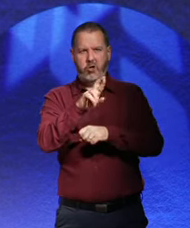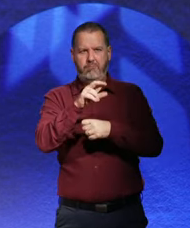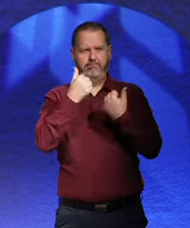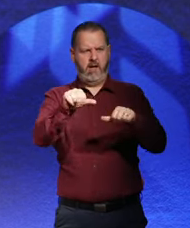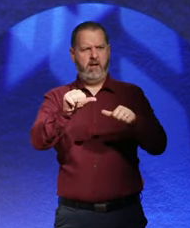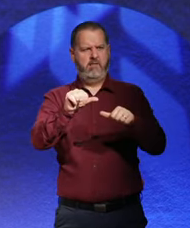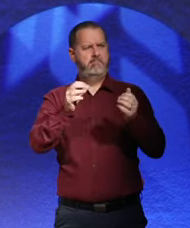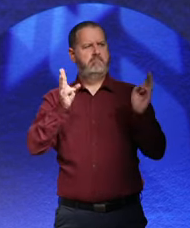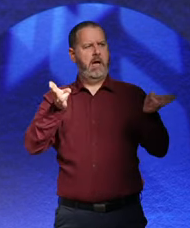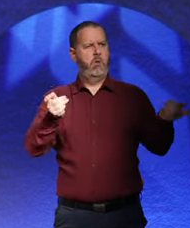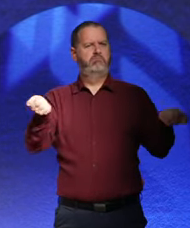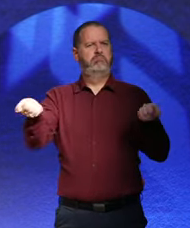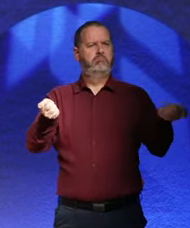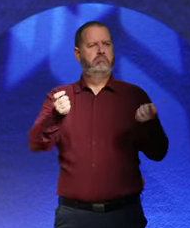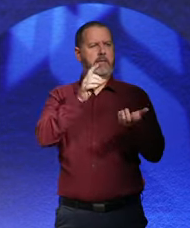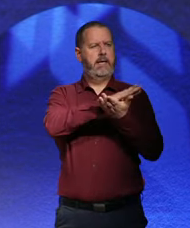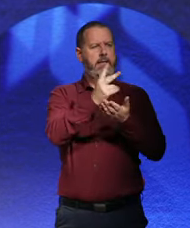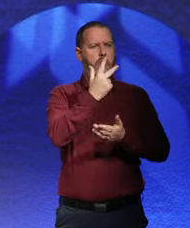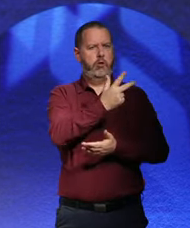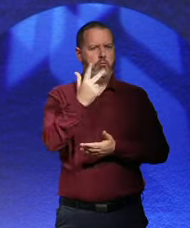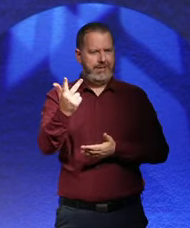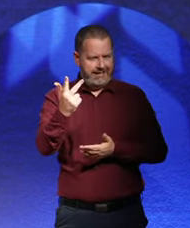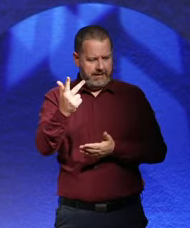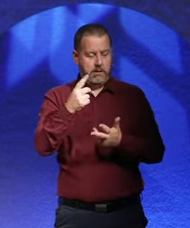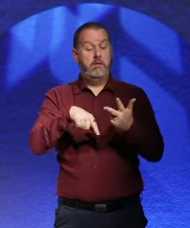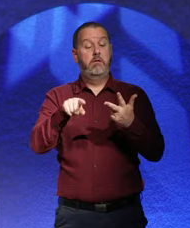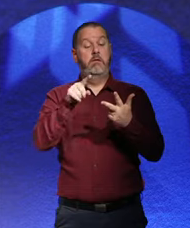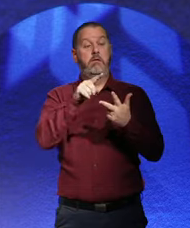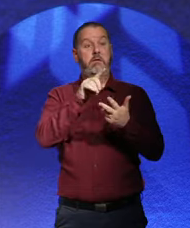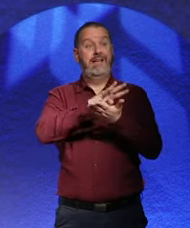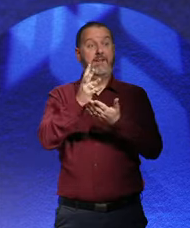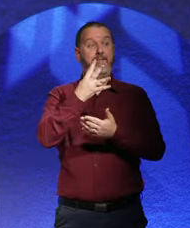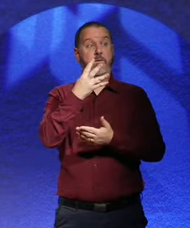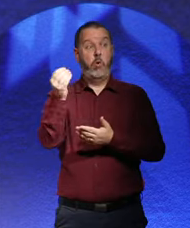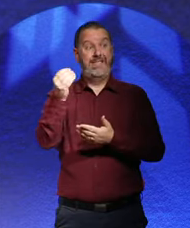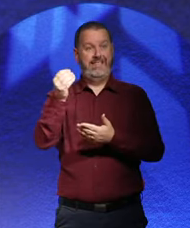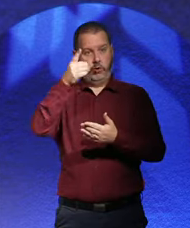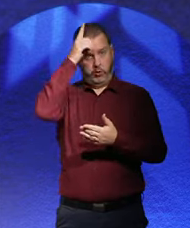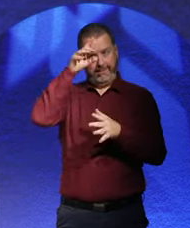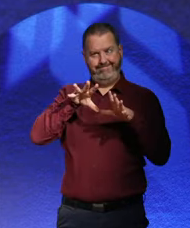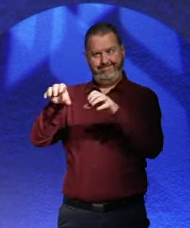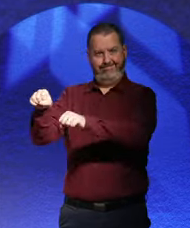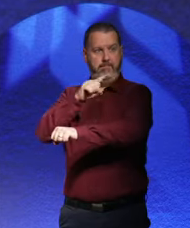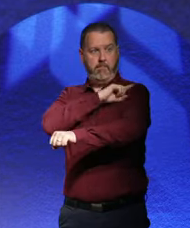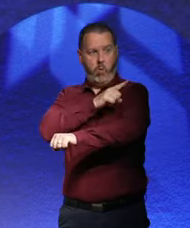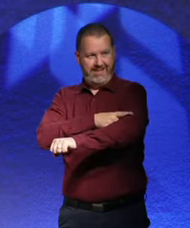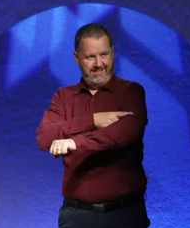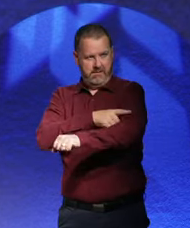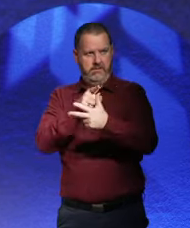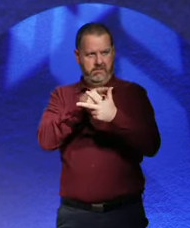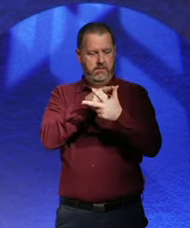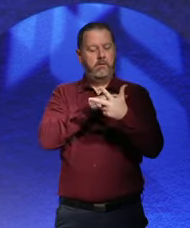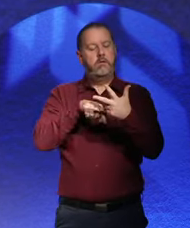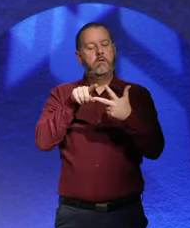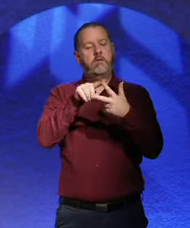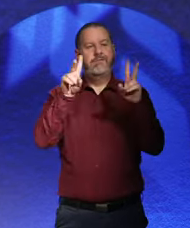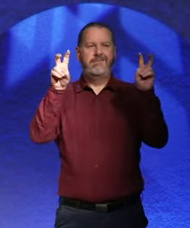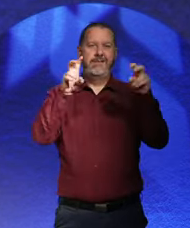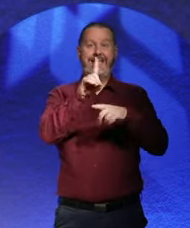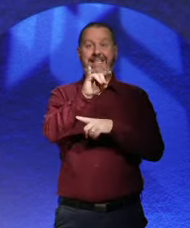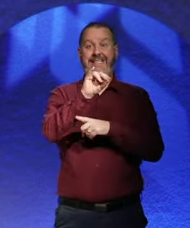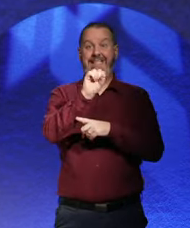ends after Germany's invasion of Poland in 1940. And the second volume, disaster begins with his